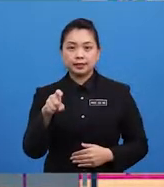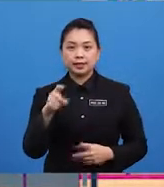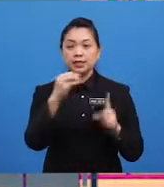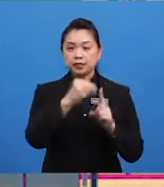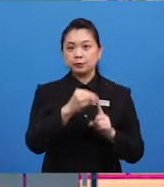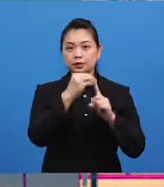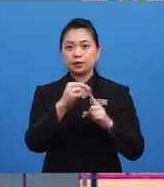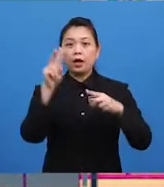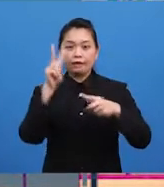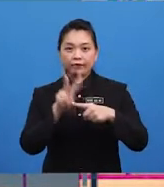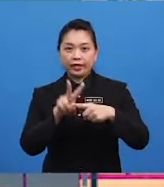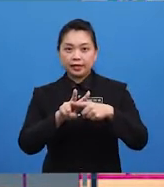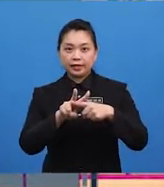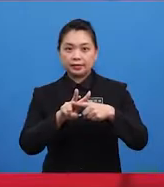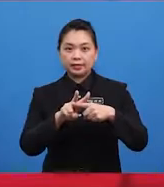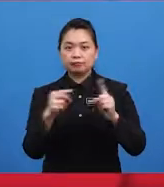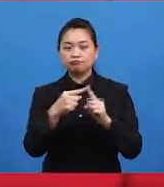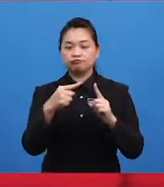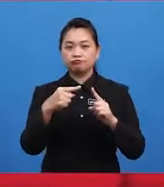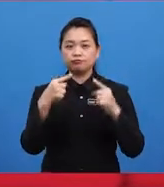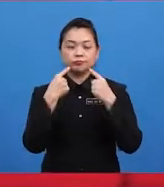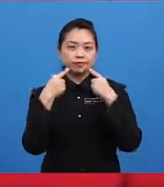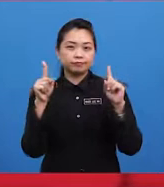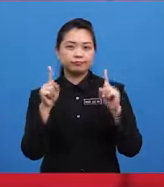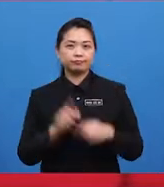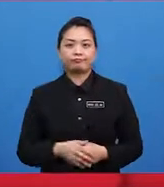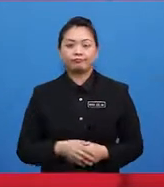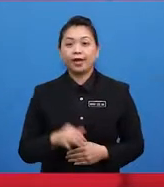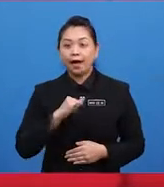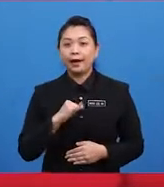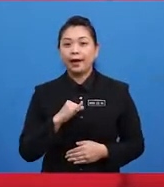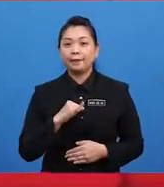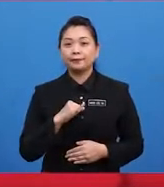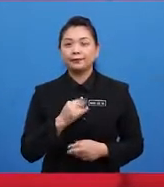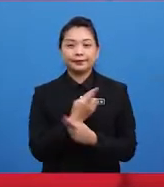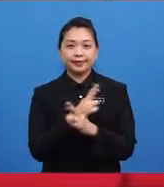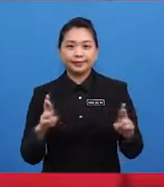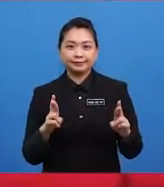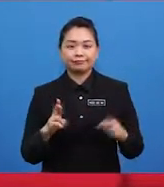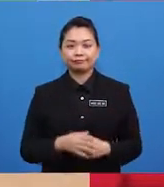expression to succeed. I'm ready, Miss Rita. Shall we go?